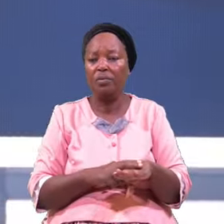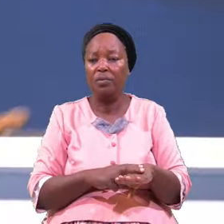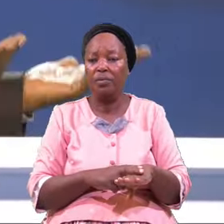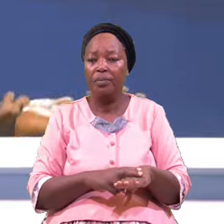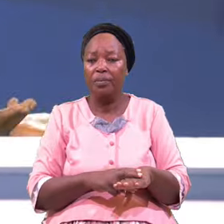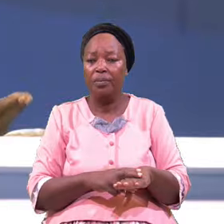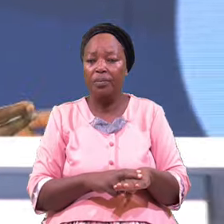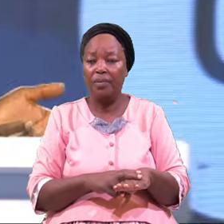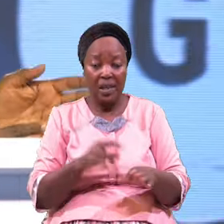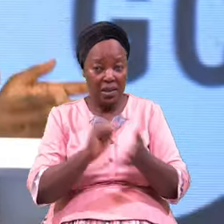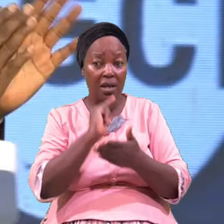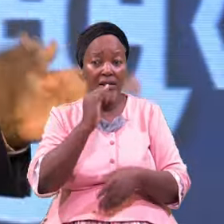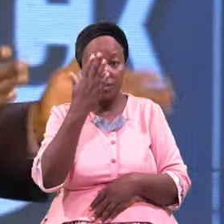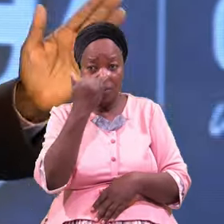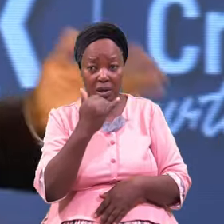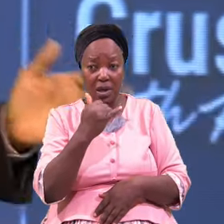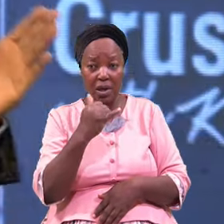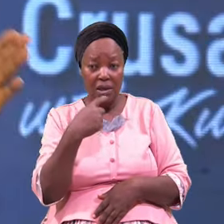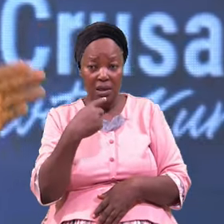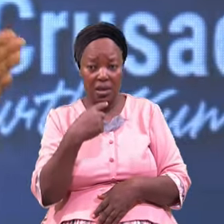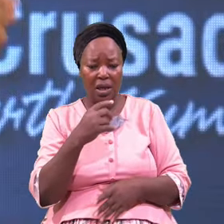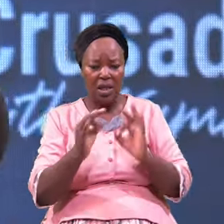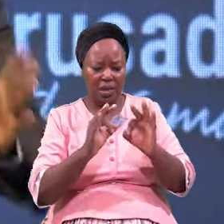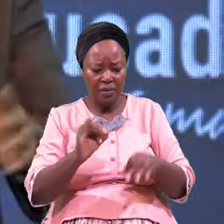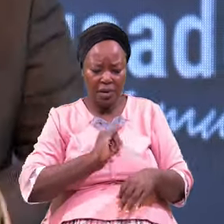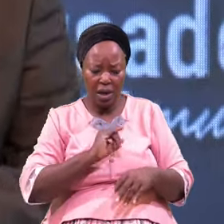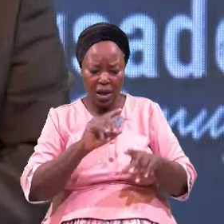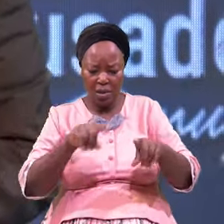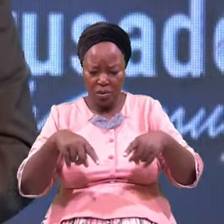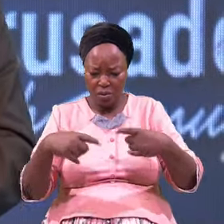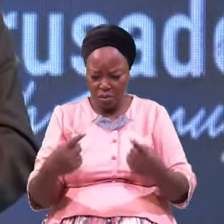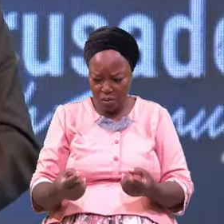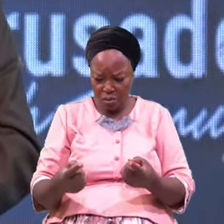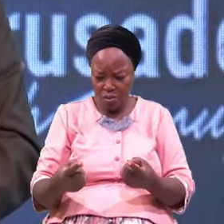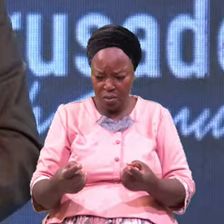That That's Why He Said If I Don't Have This Change